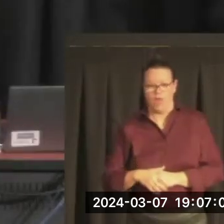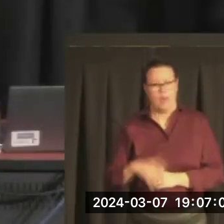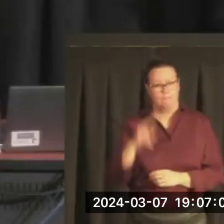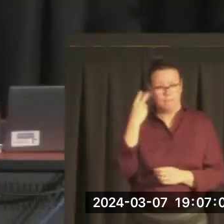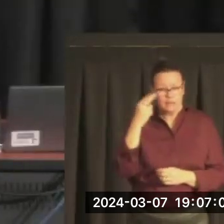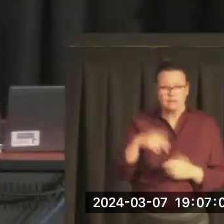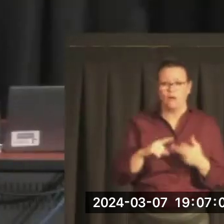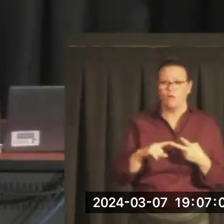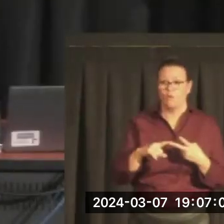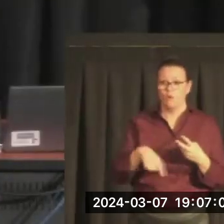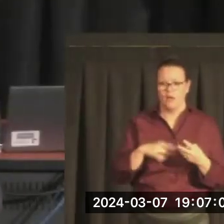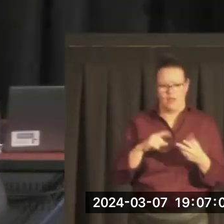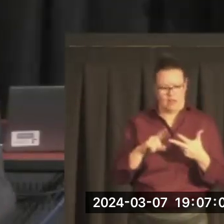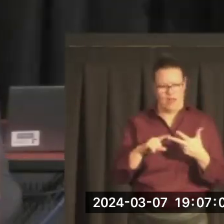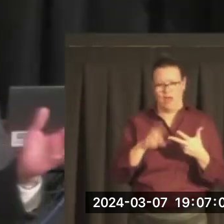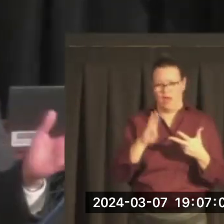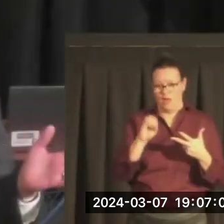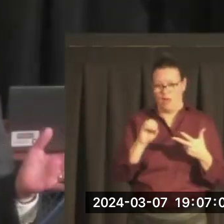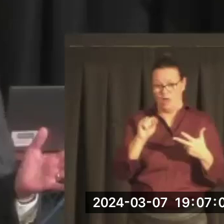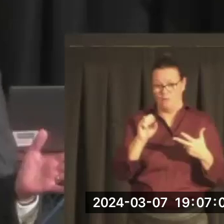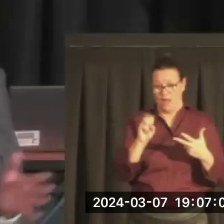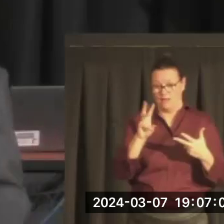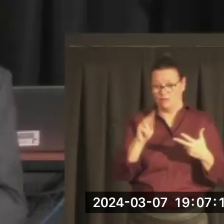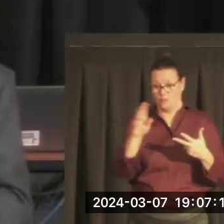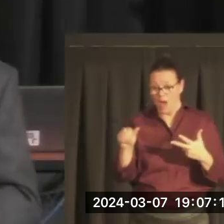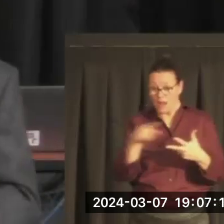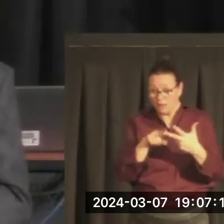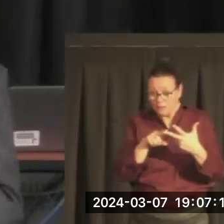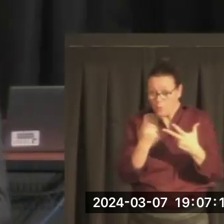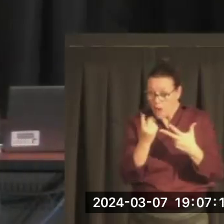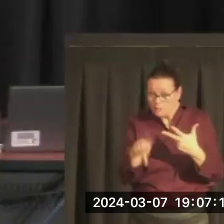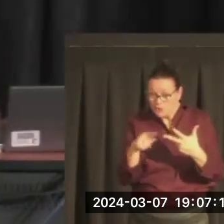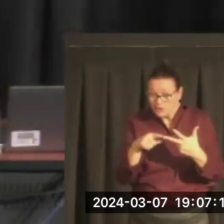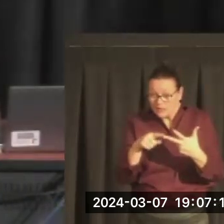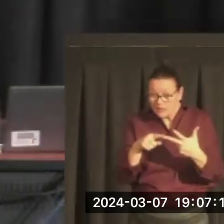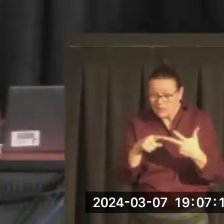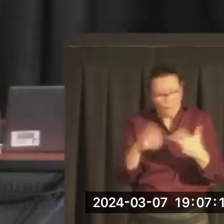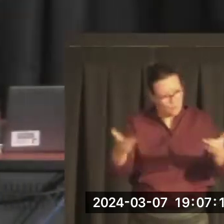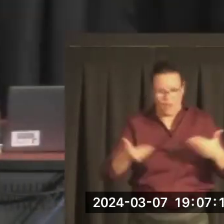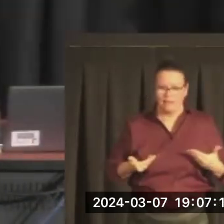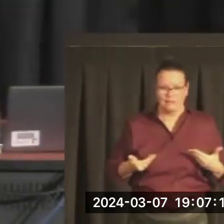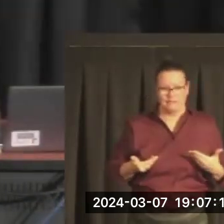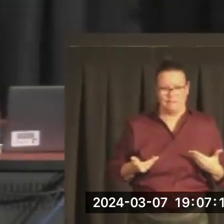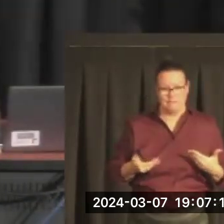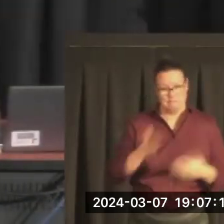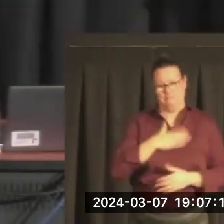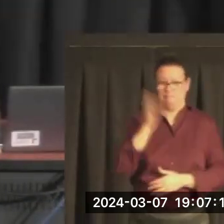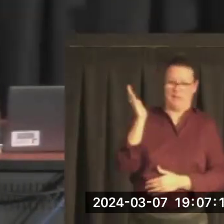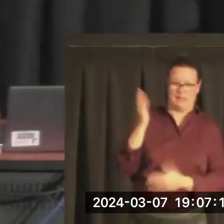if you can believe it, in Botswana. So welcome to this lecture in Missoula, Montana.